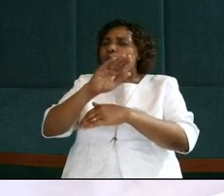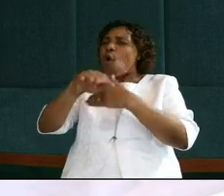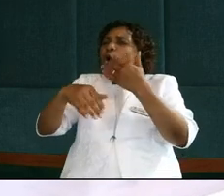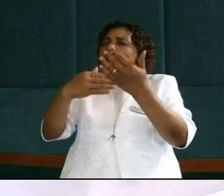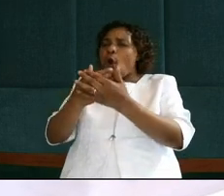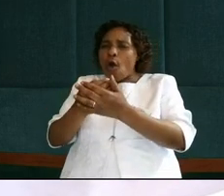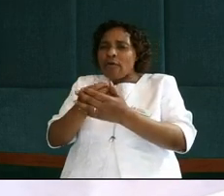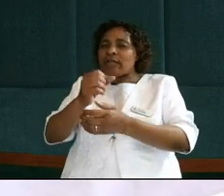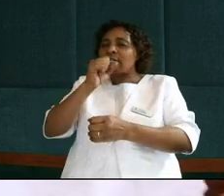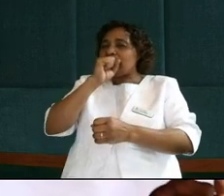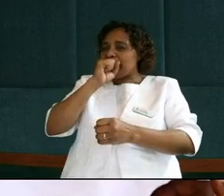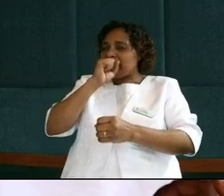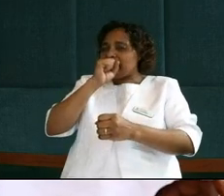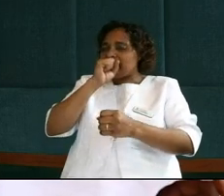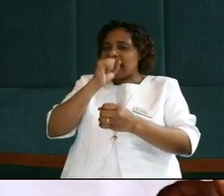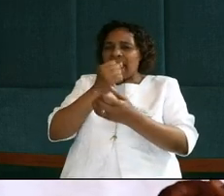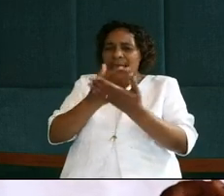presuppers in his lifetime.